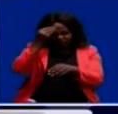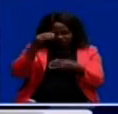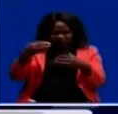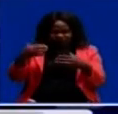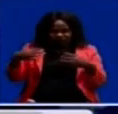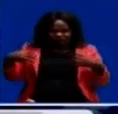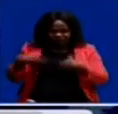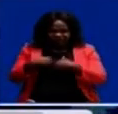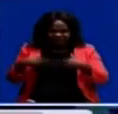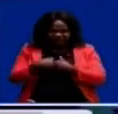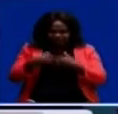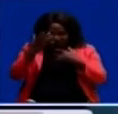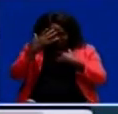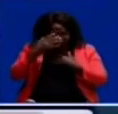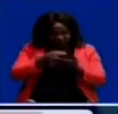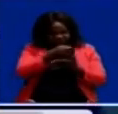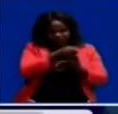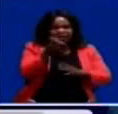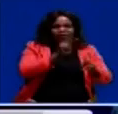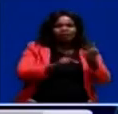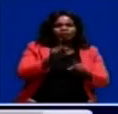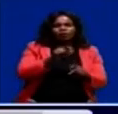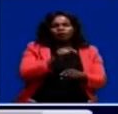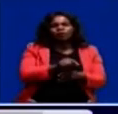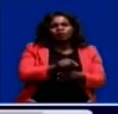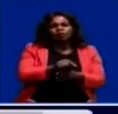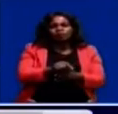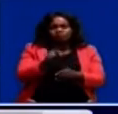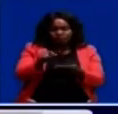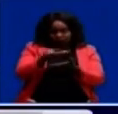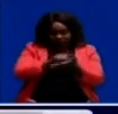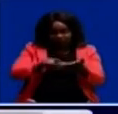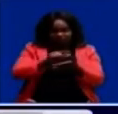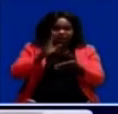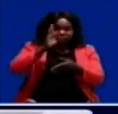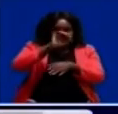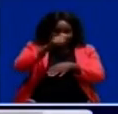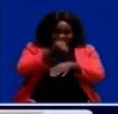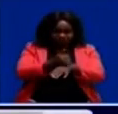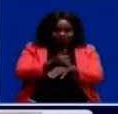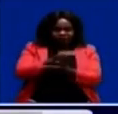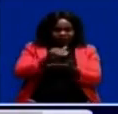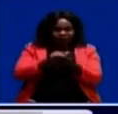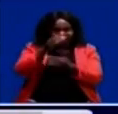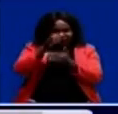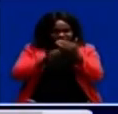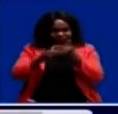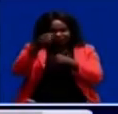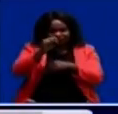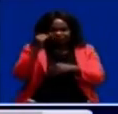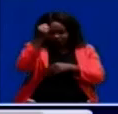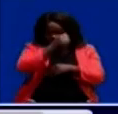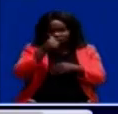at the University of Zambia. Onza Vice-Chancellor, Luke Mumba, says the laboratory will be a center of excellence in the Southern